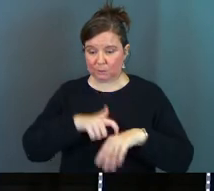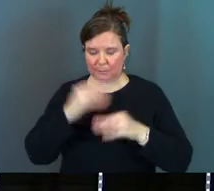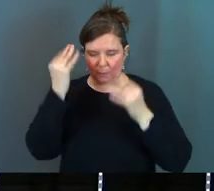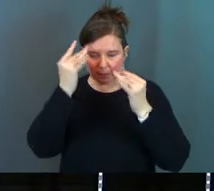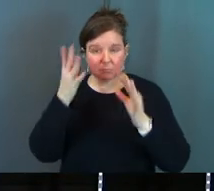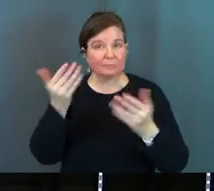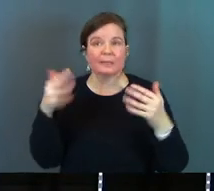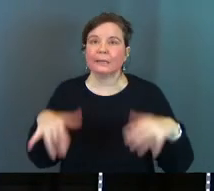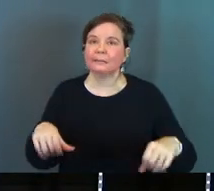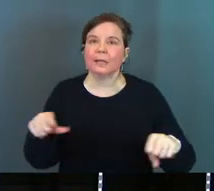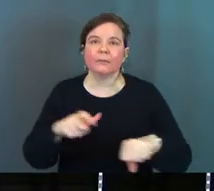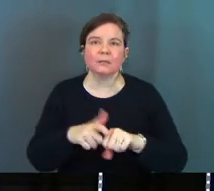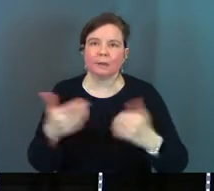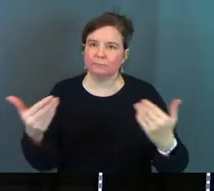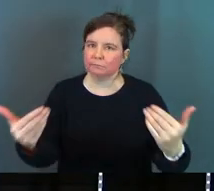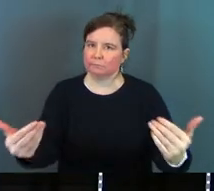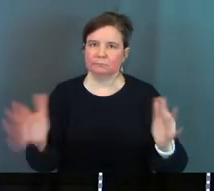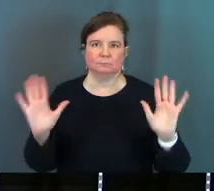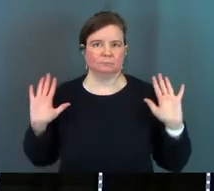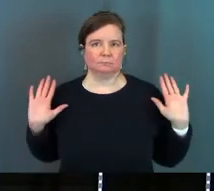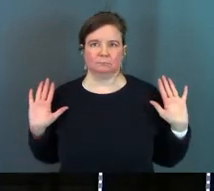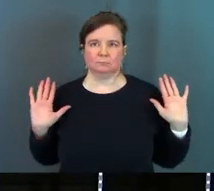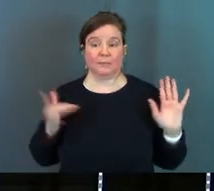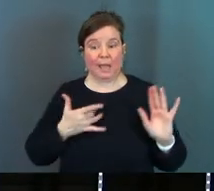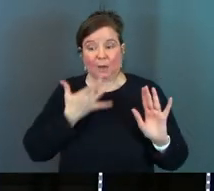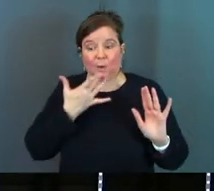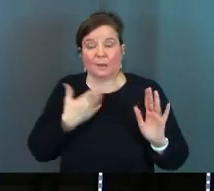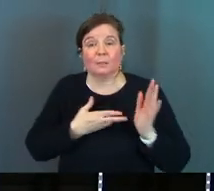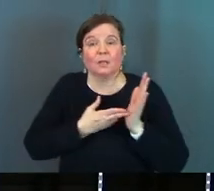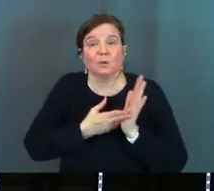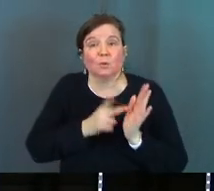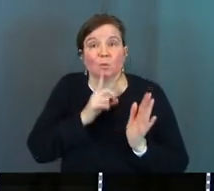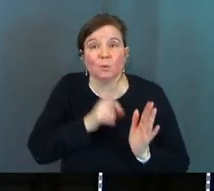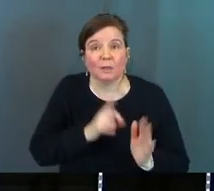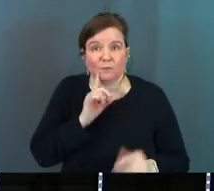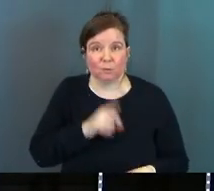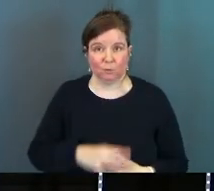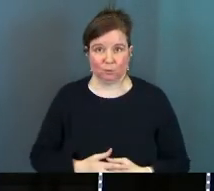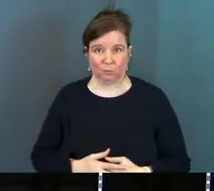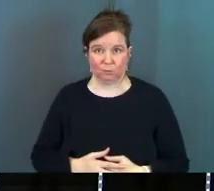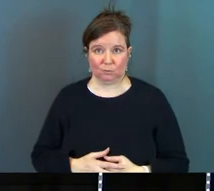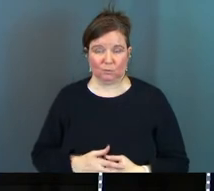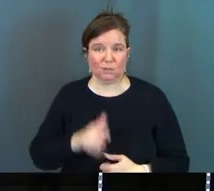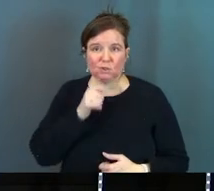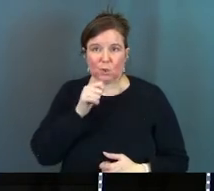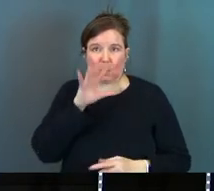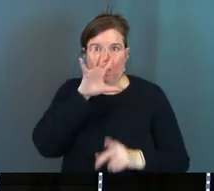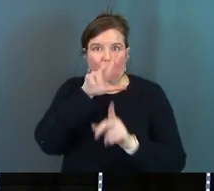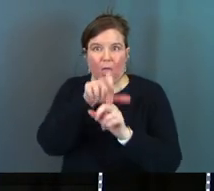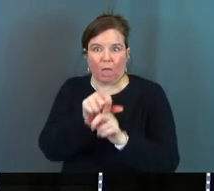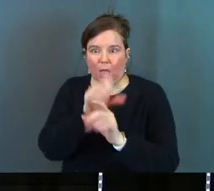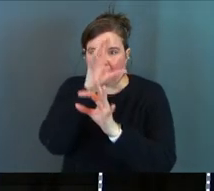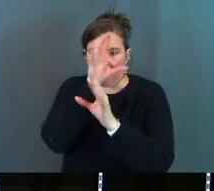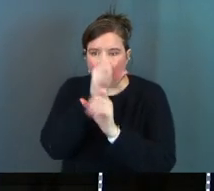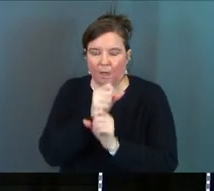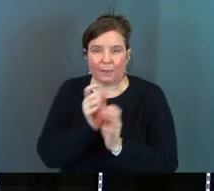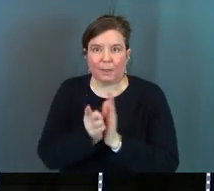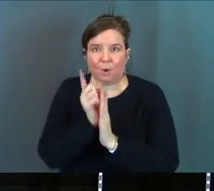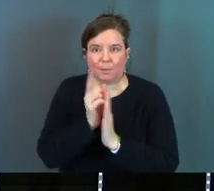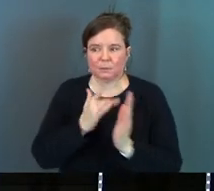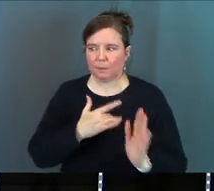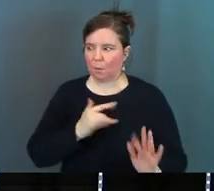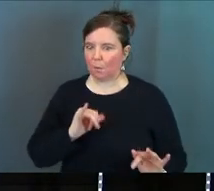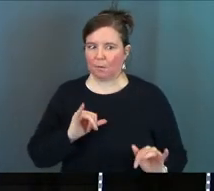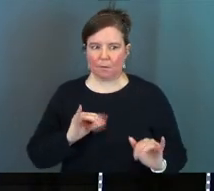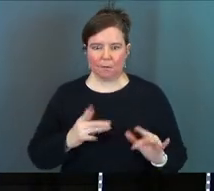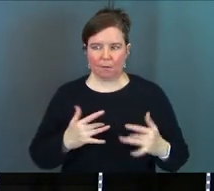think about this you take it I'd rather it be real for you don't get caught up some of you